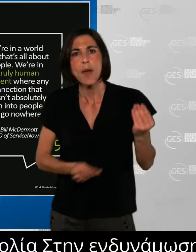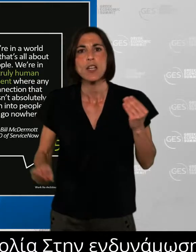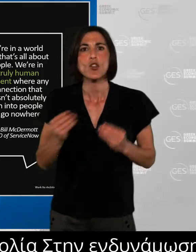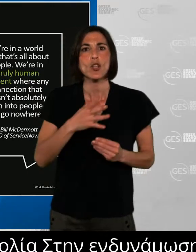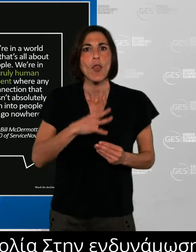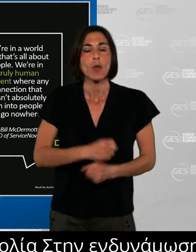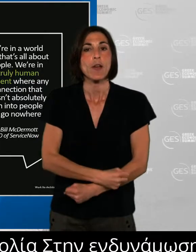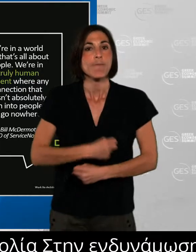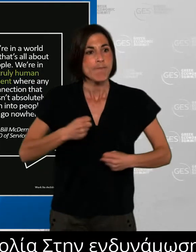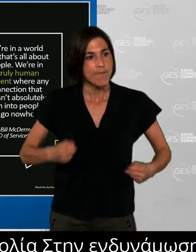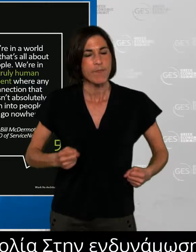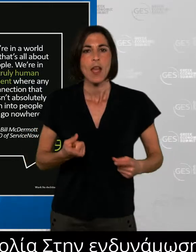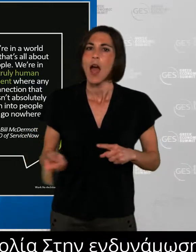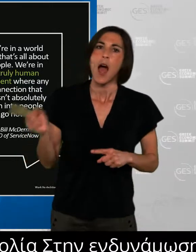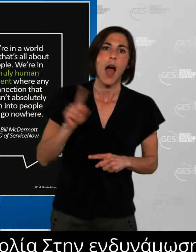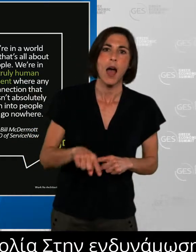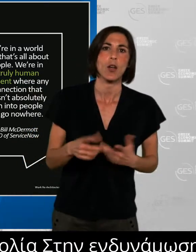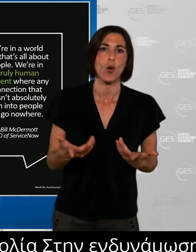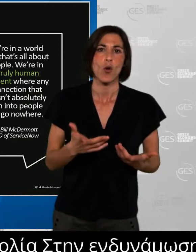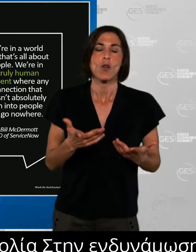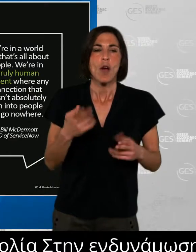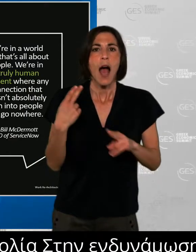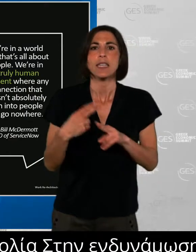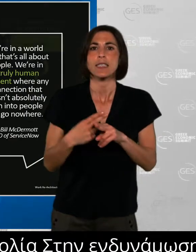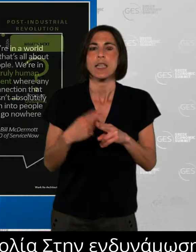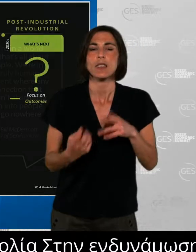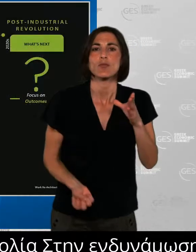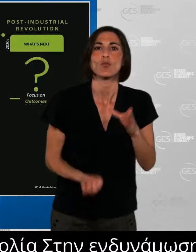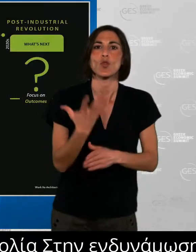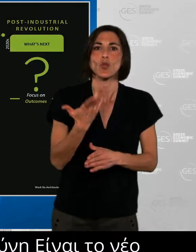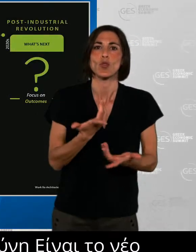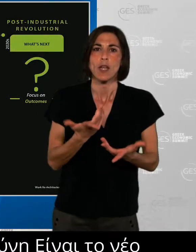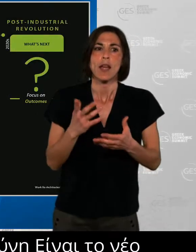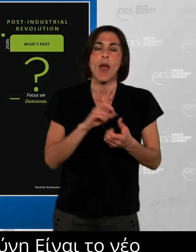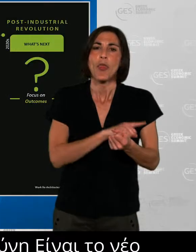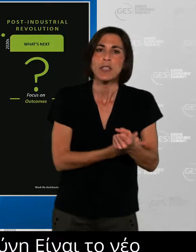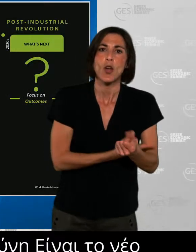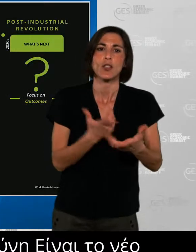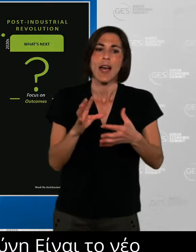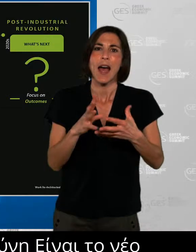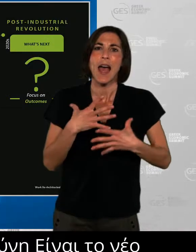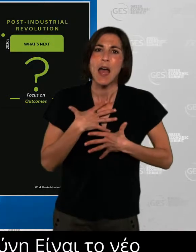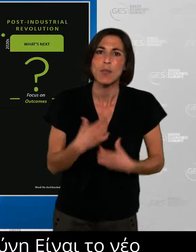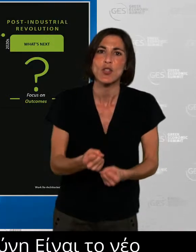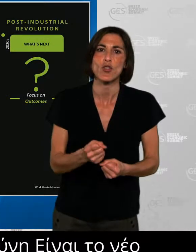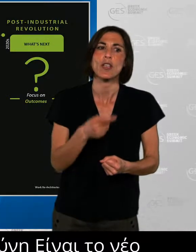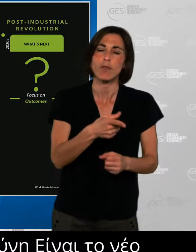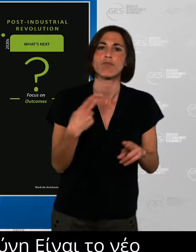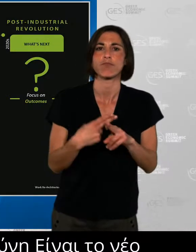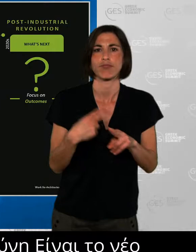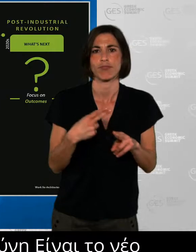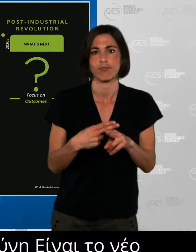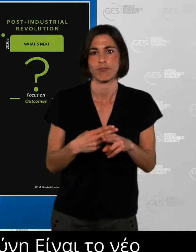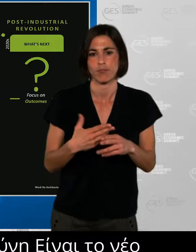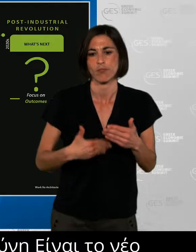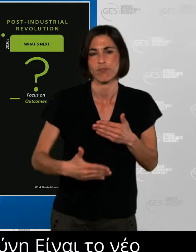becoming the new currency of an organization. And so now what's transpiring is the extent to which organizations are